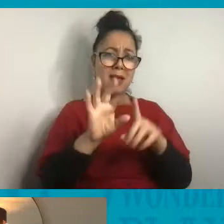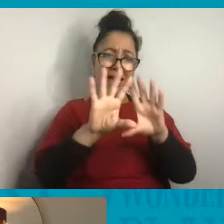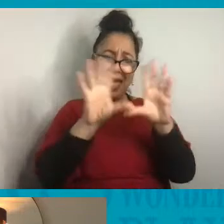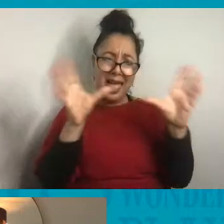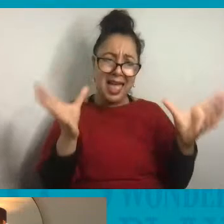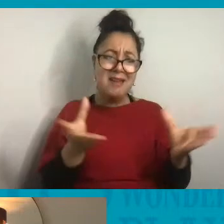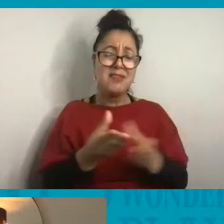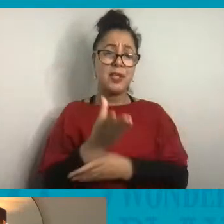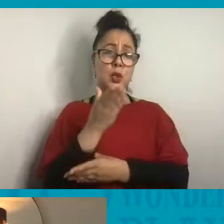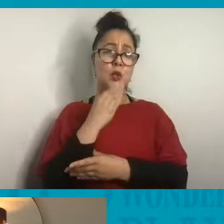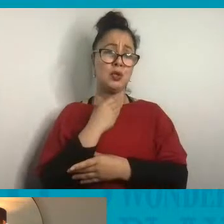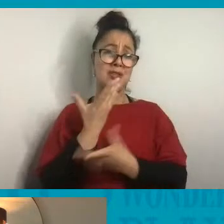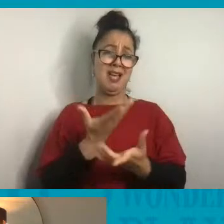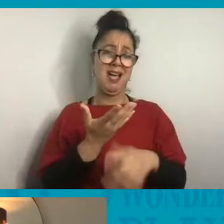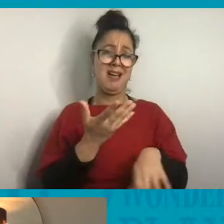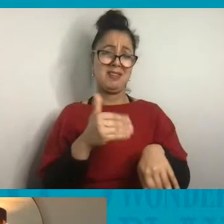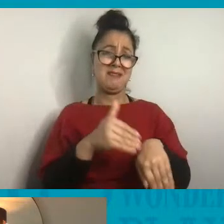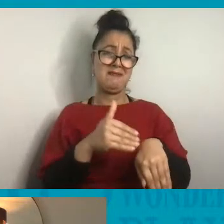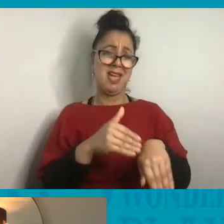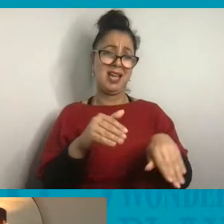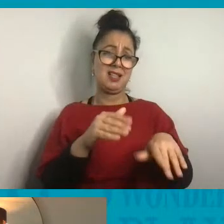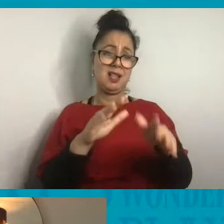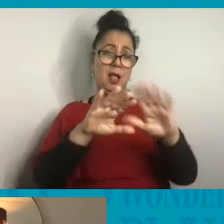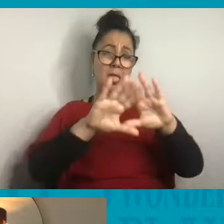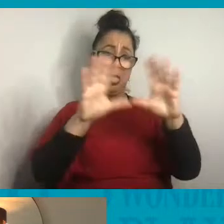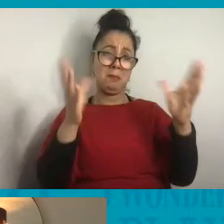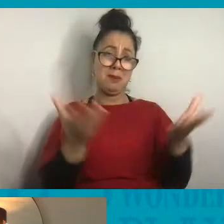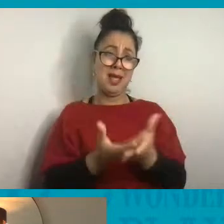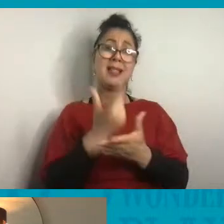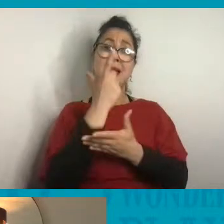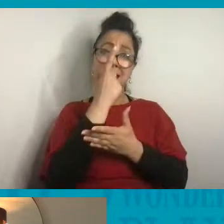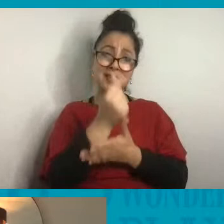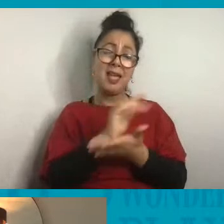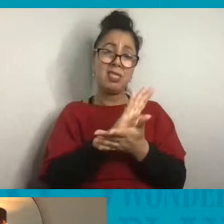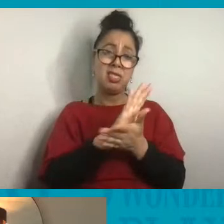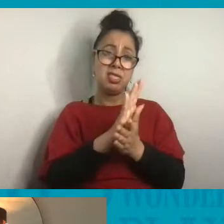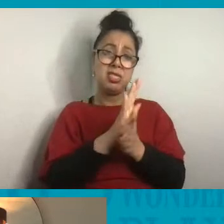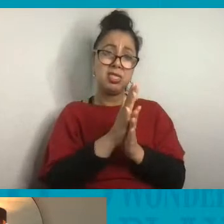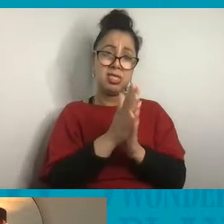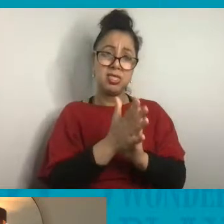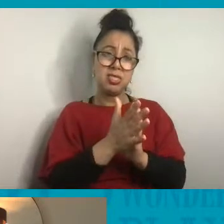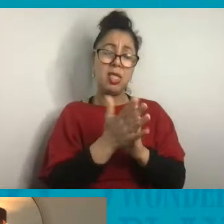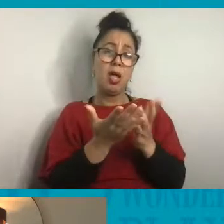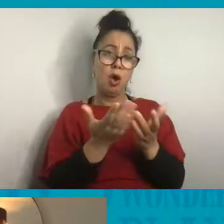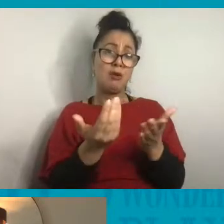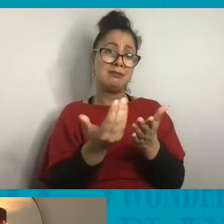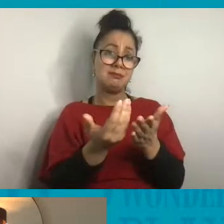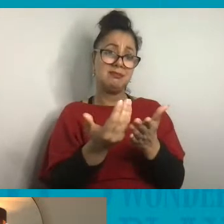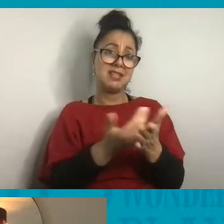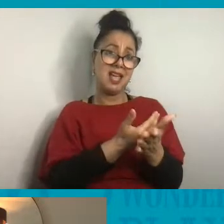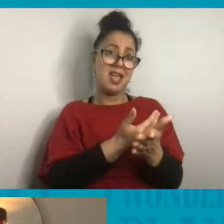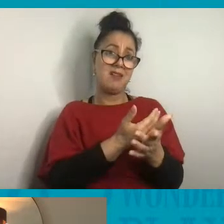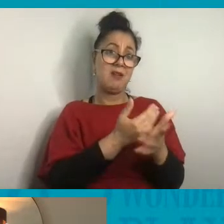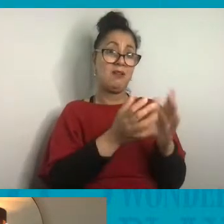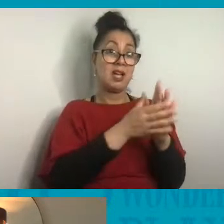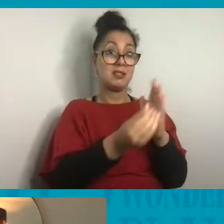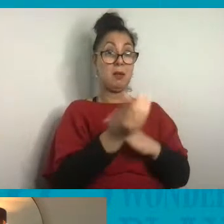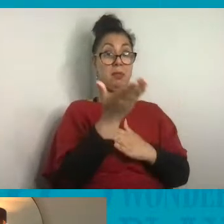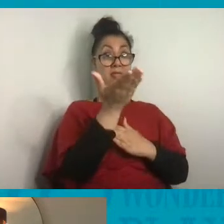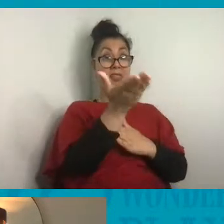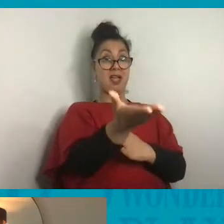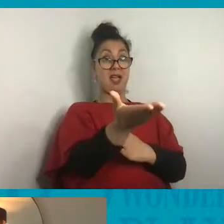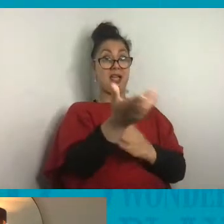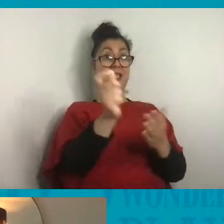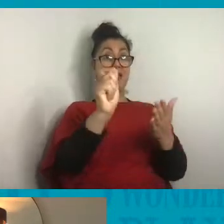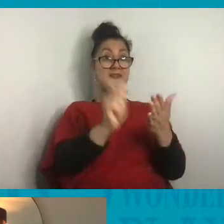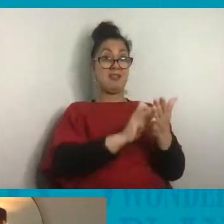has an impact on the planet. Yeah. So yeah, these marker pens, these felt tips that we use,